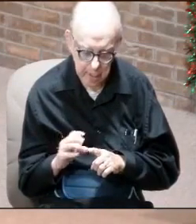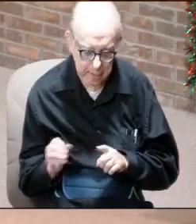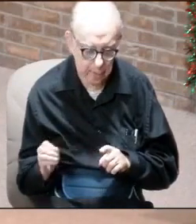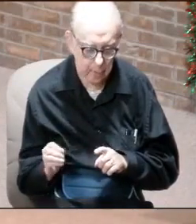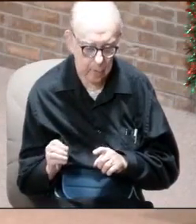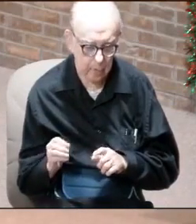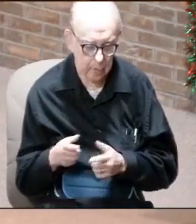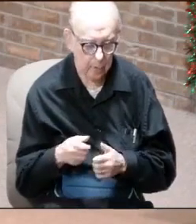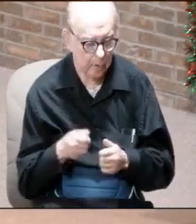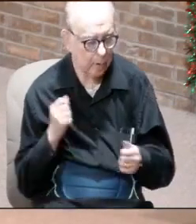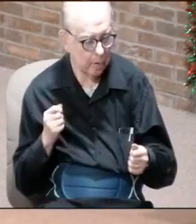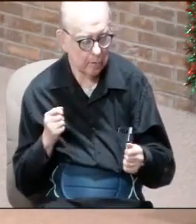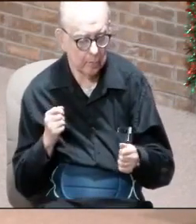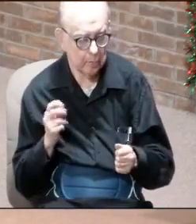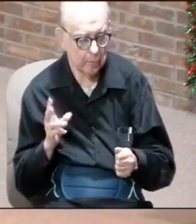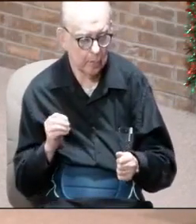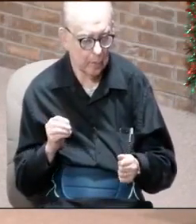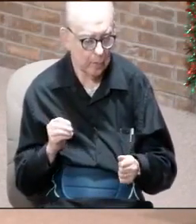He's only got a bow.